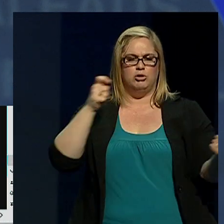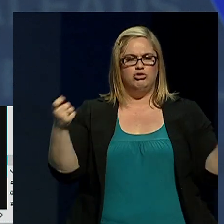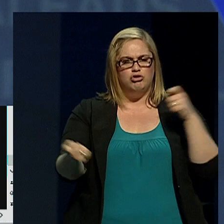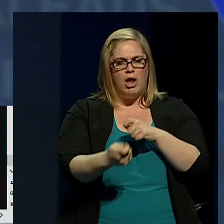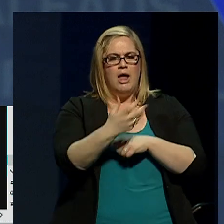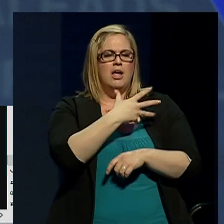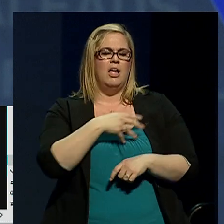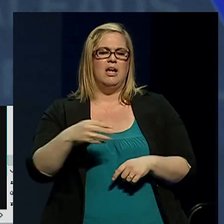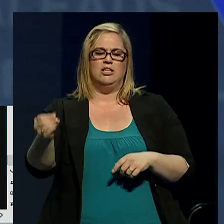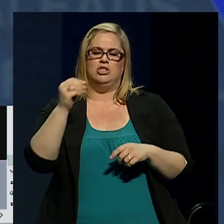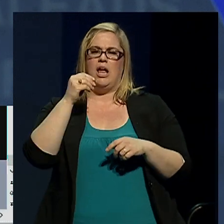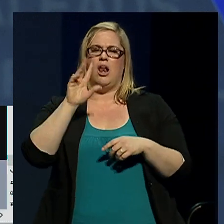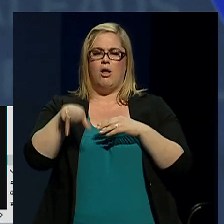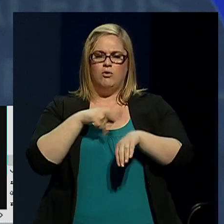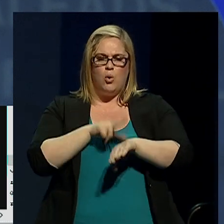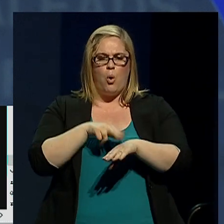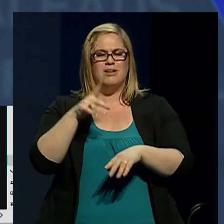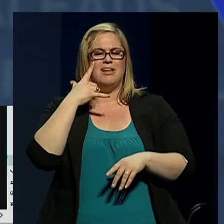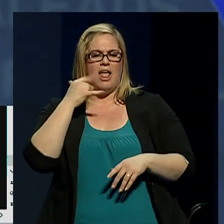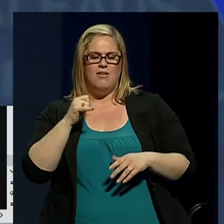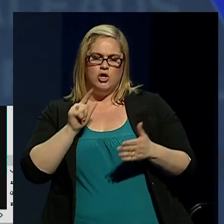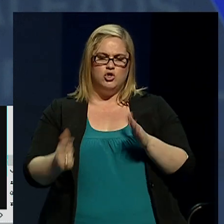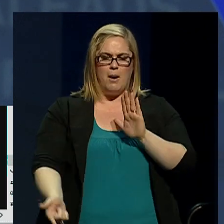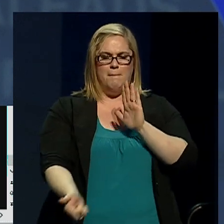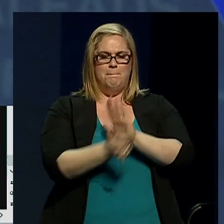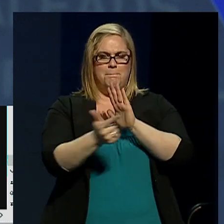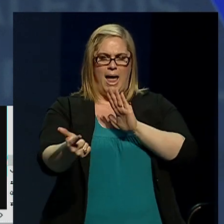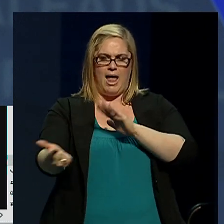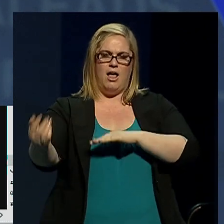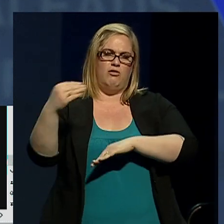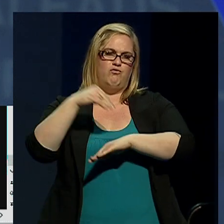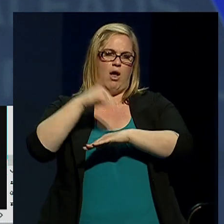And of course, California should ban fracking.